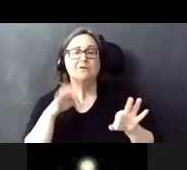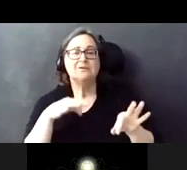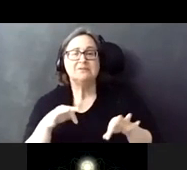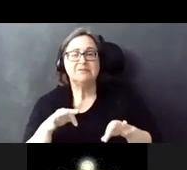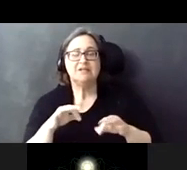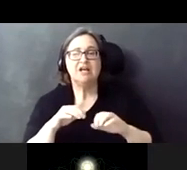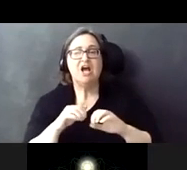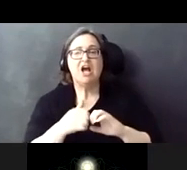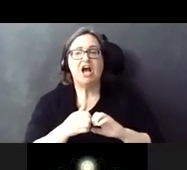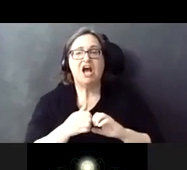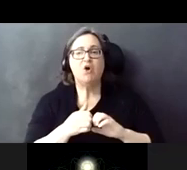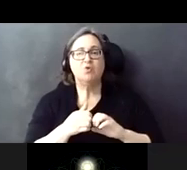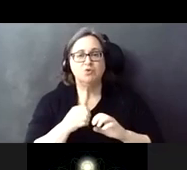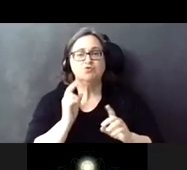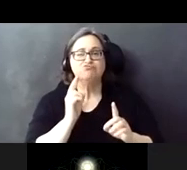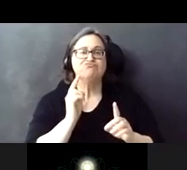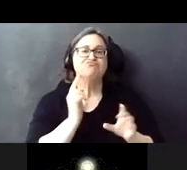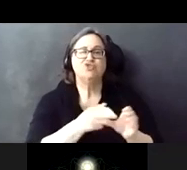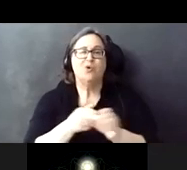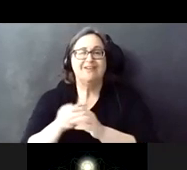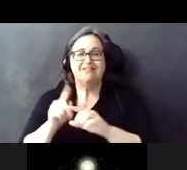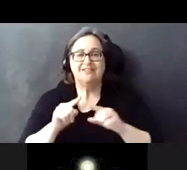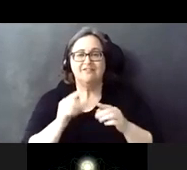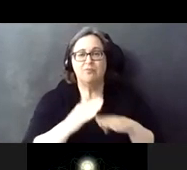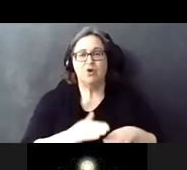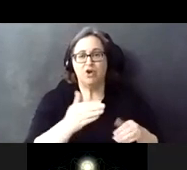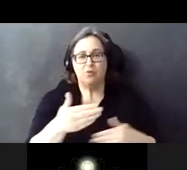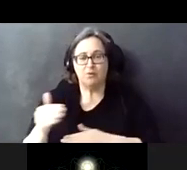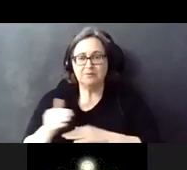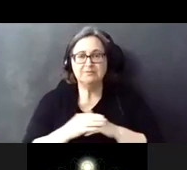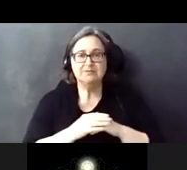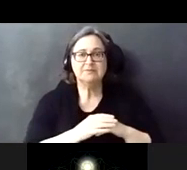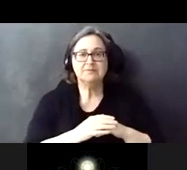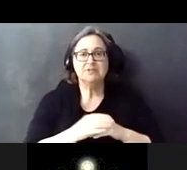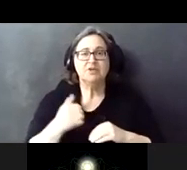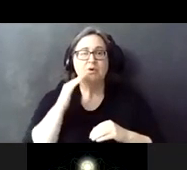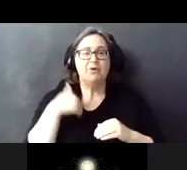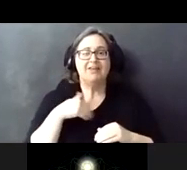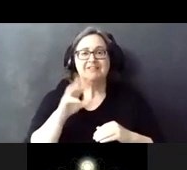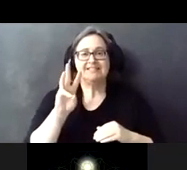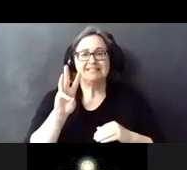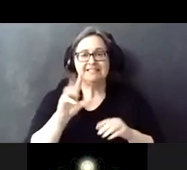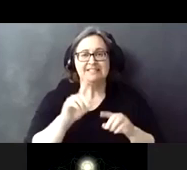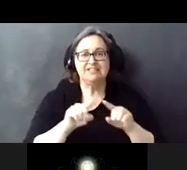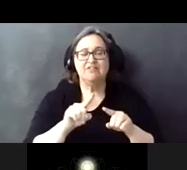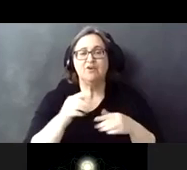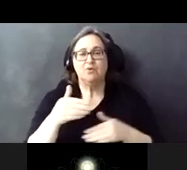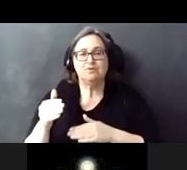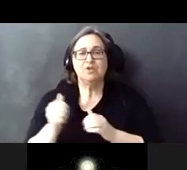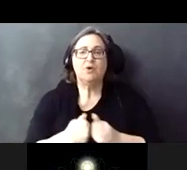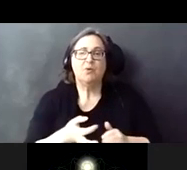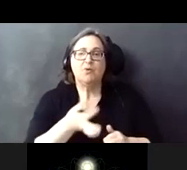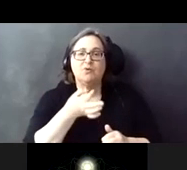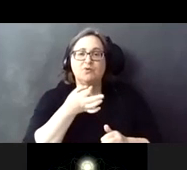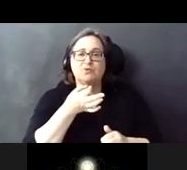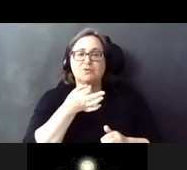utilize the breakout rooms and we'll be going out with six different rooms with subject expert